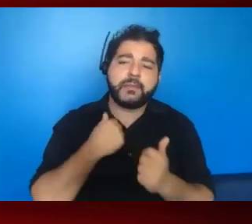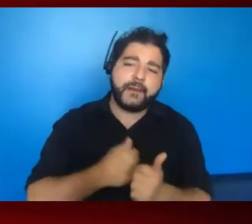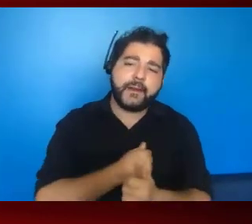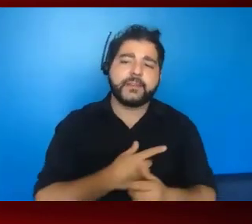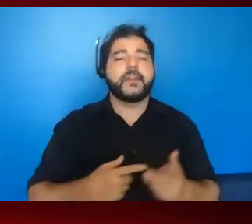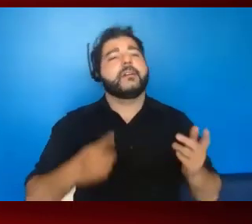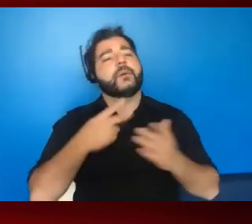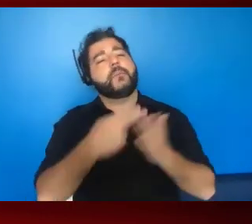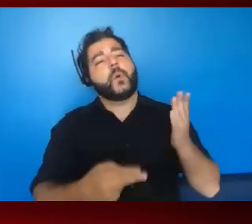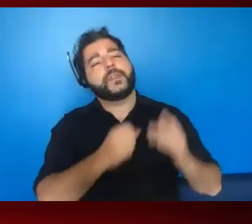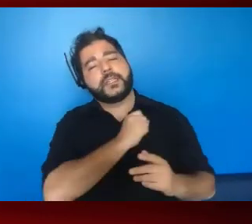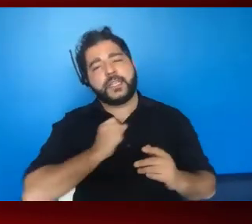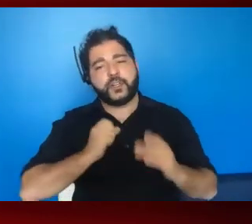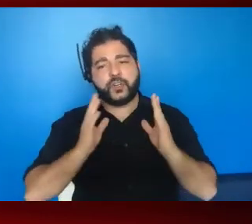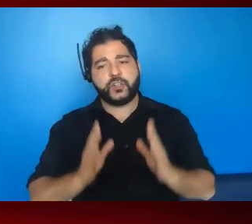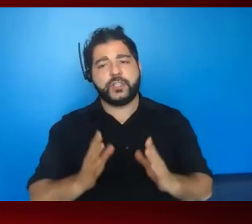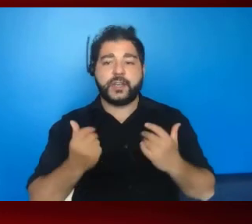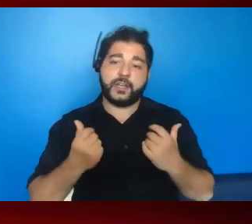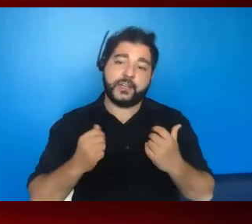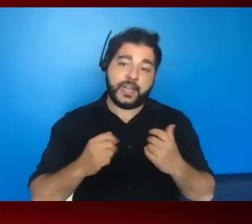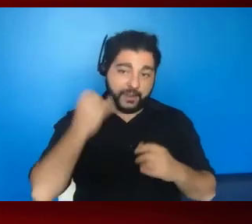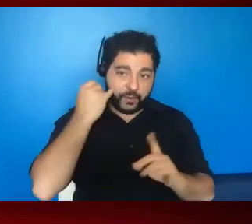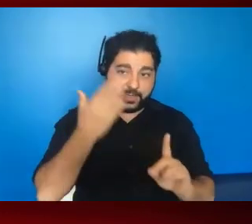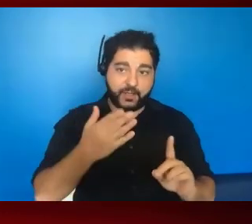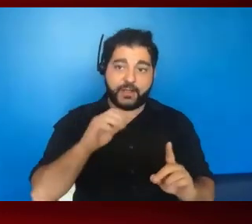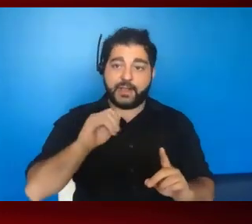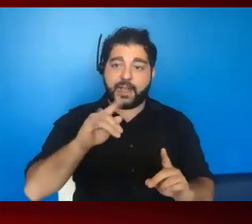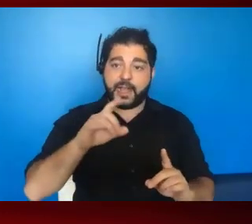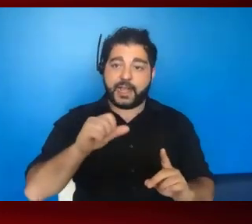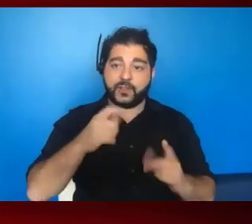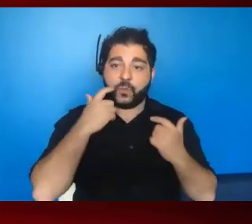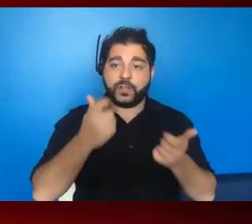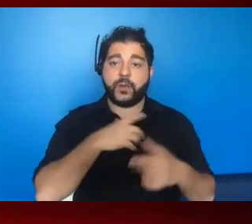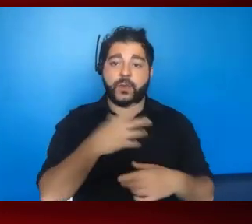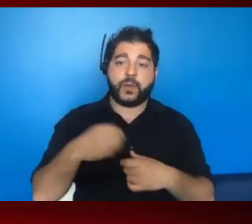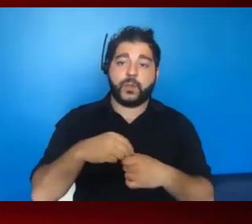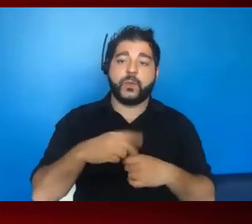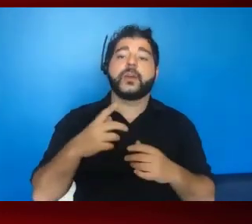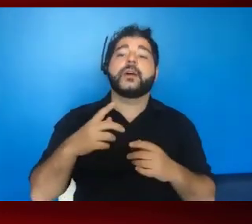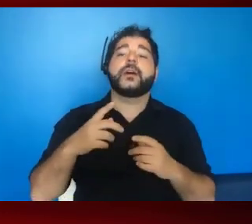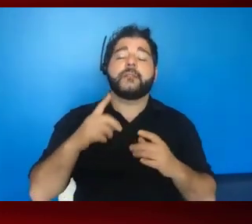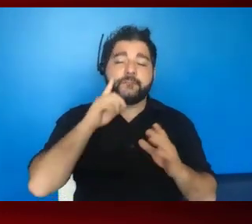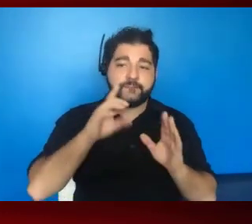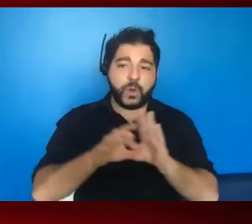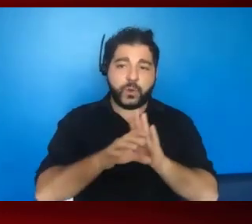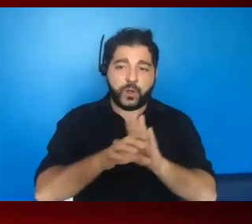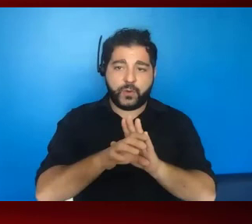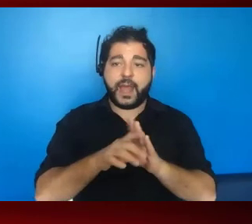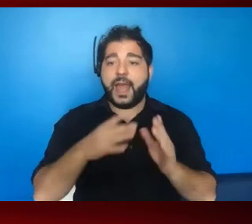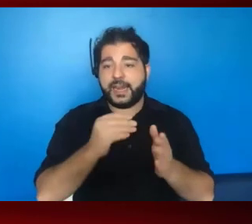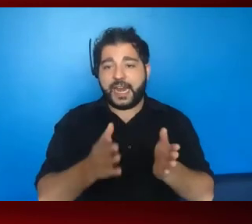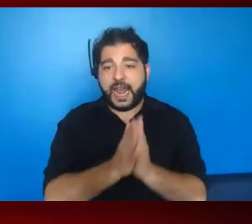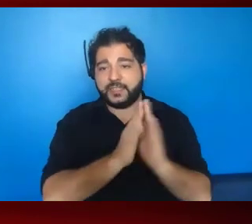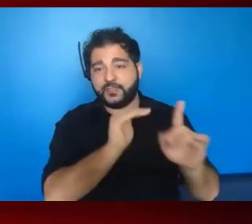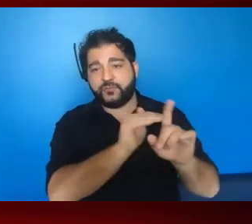senators. Um, and then I try, if we were at AIDS watch, I would have included a picture and then I would have included an ask just to remind them